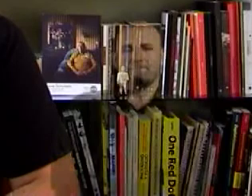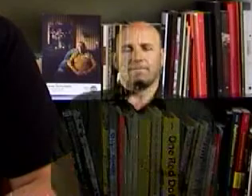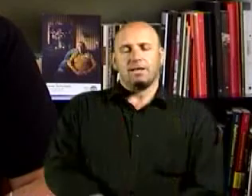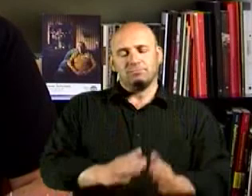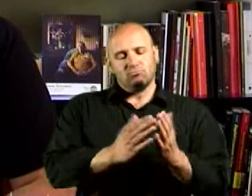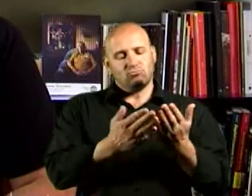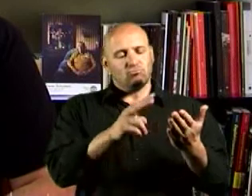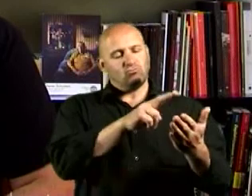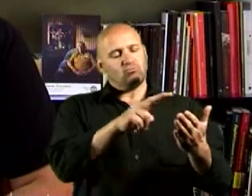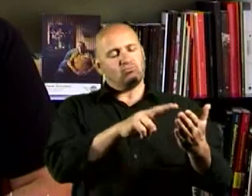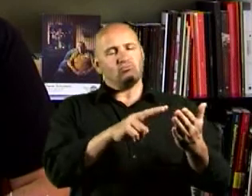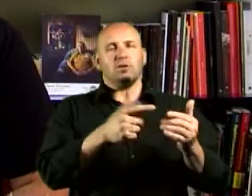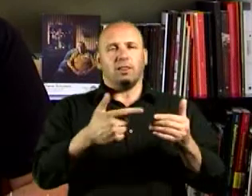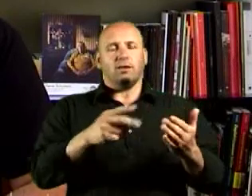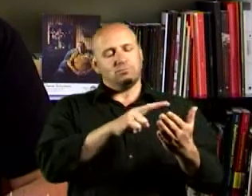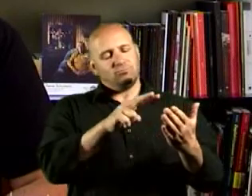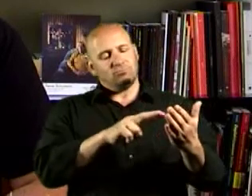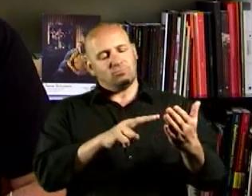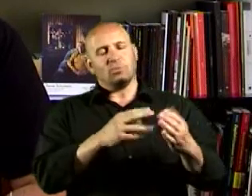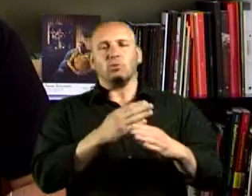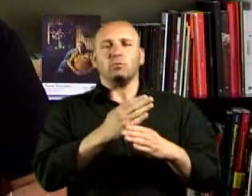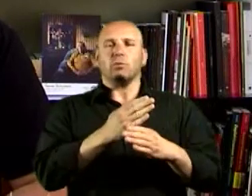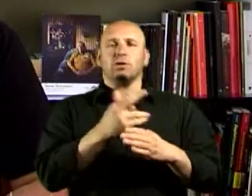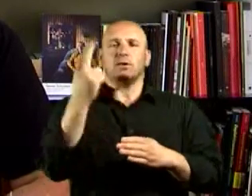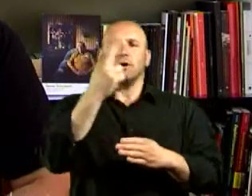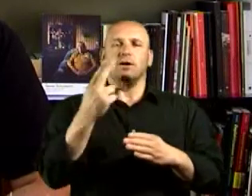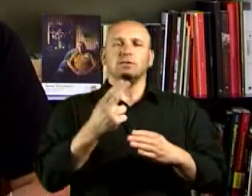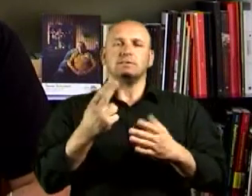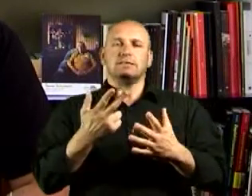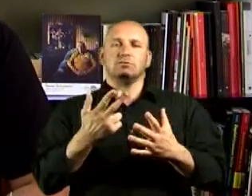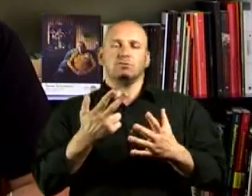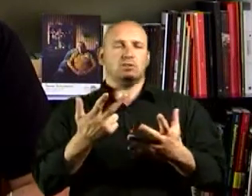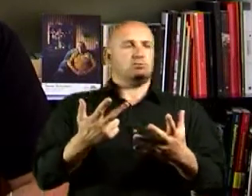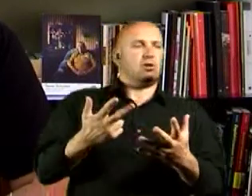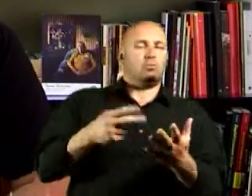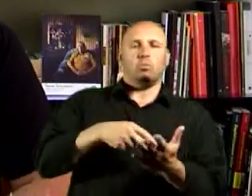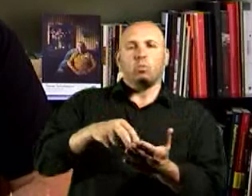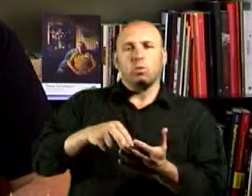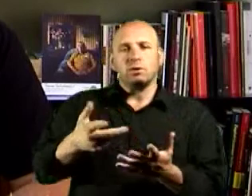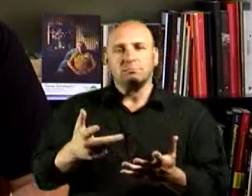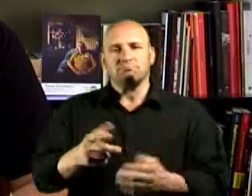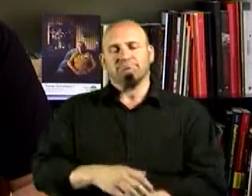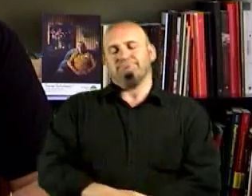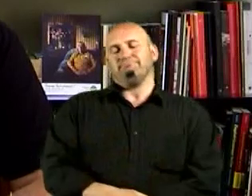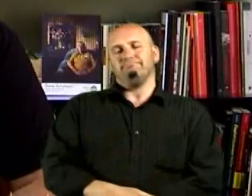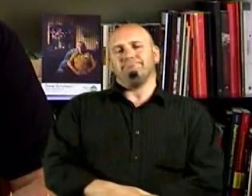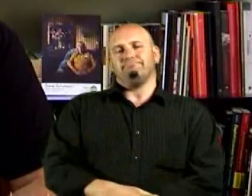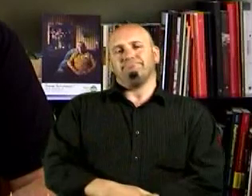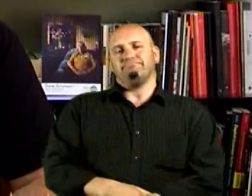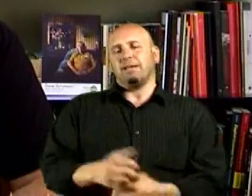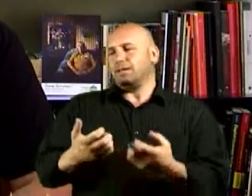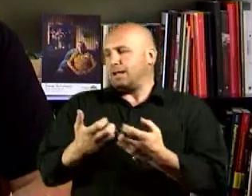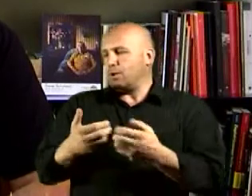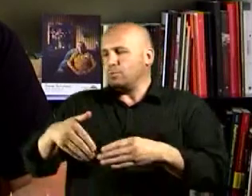I have read a lot about walking as an artistic pretext, also about the slow movement and different ways of